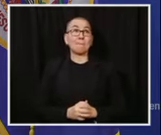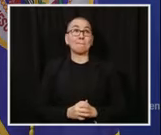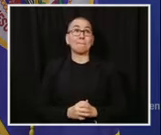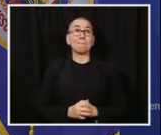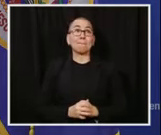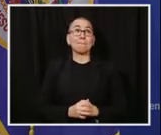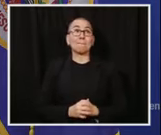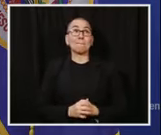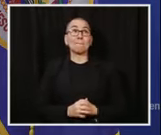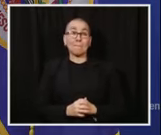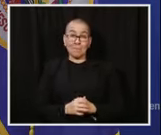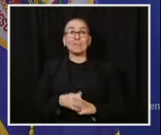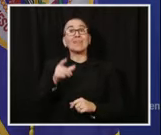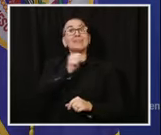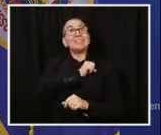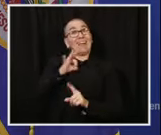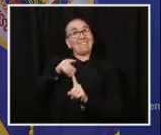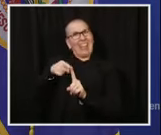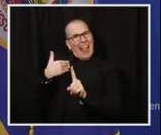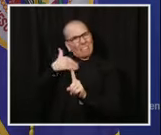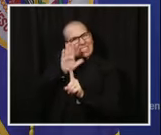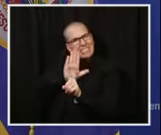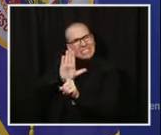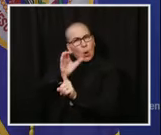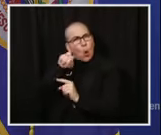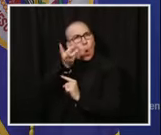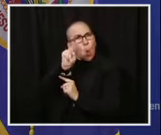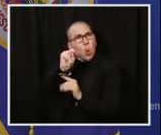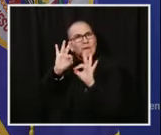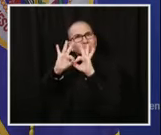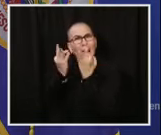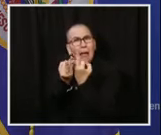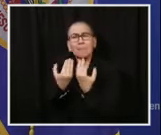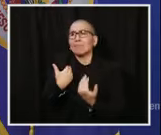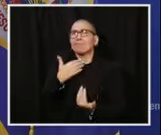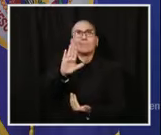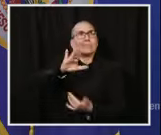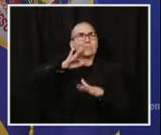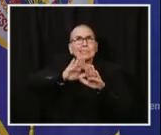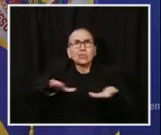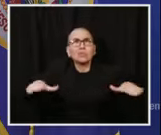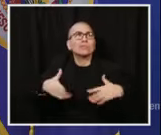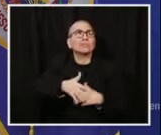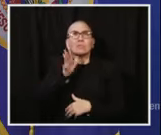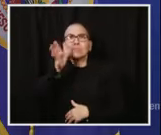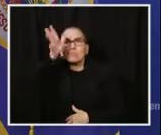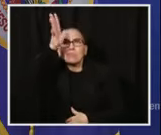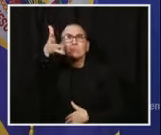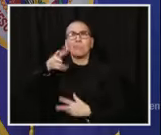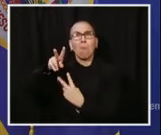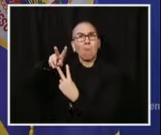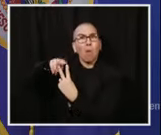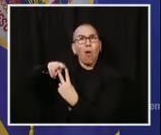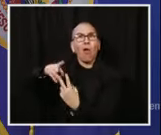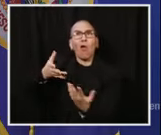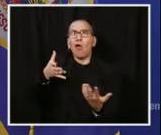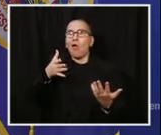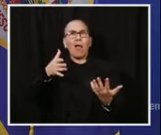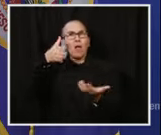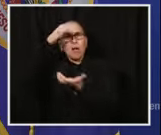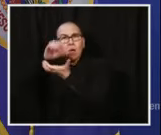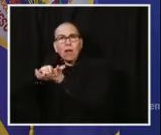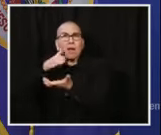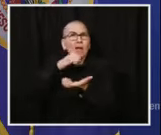anniversaries as a symbol of their love for their residents. Our staff have continuously gone above and beyond to use